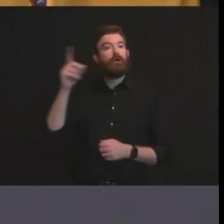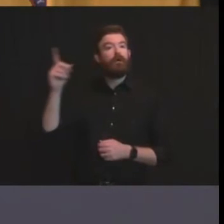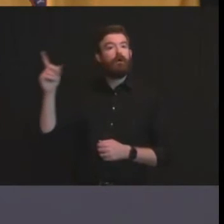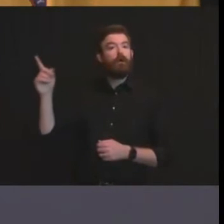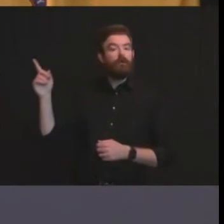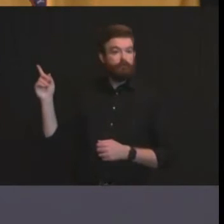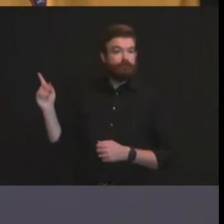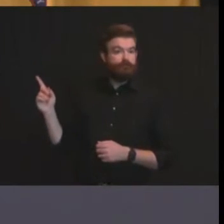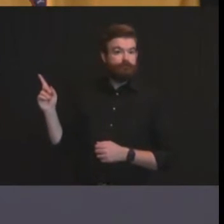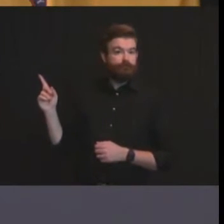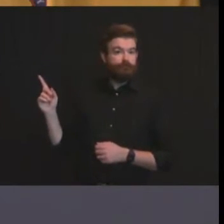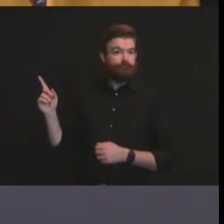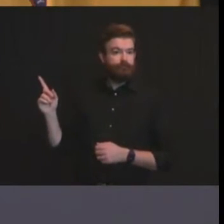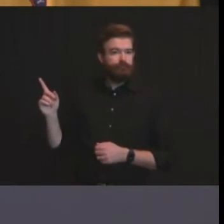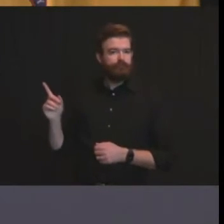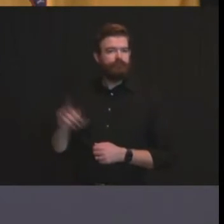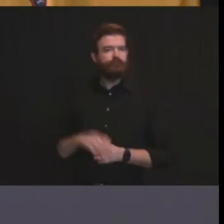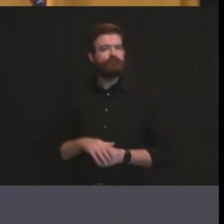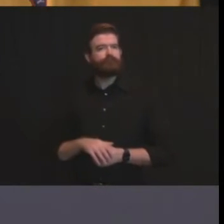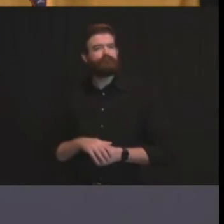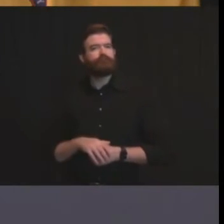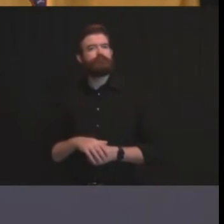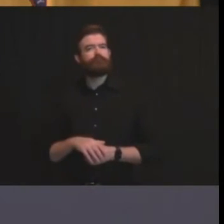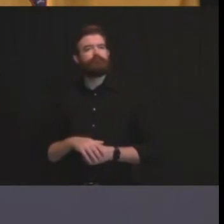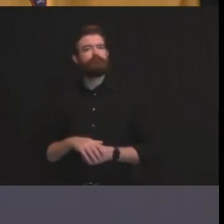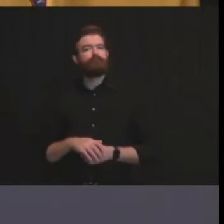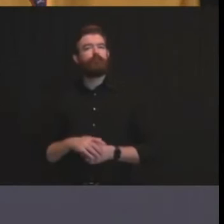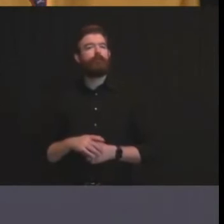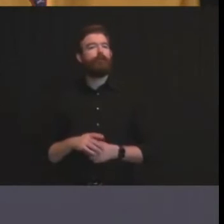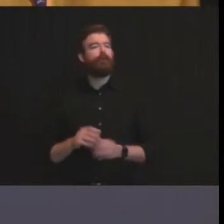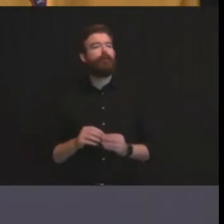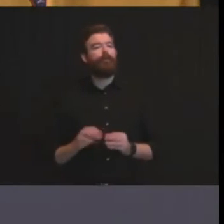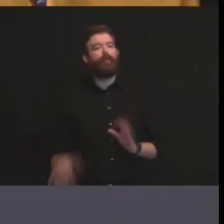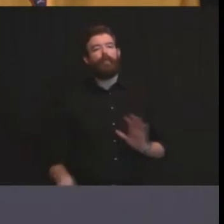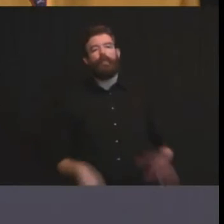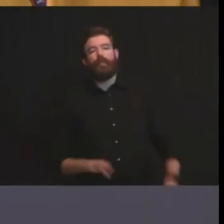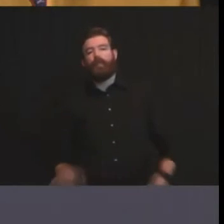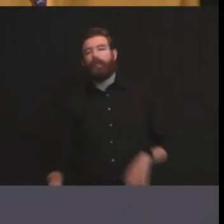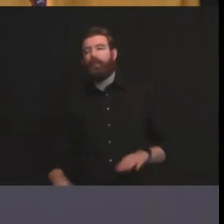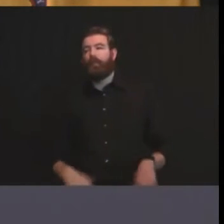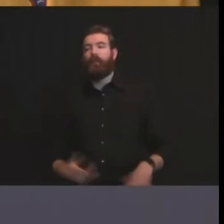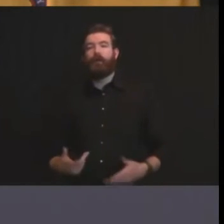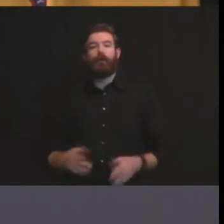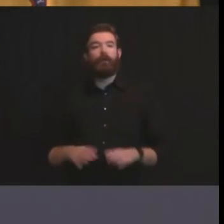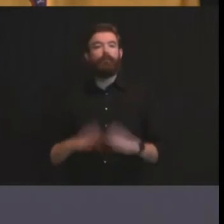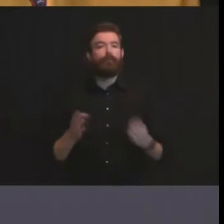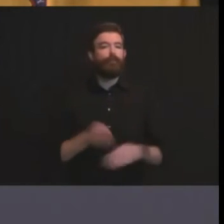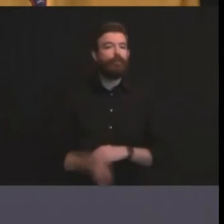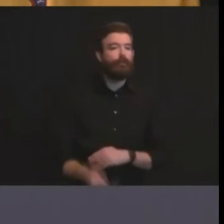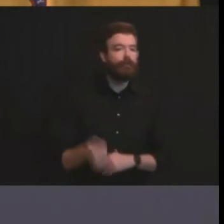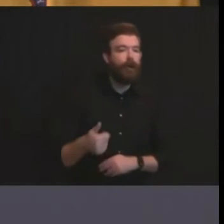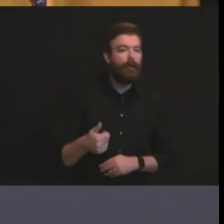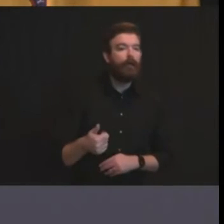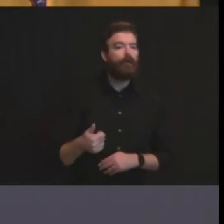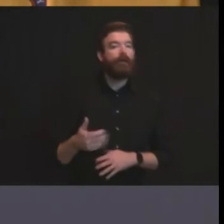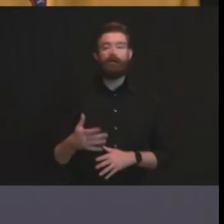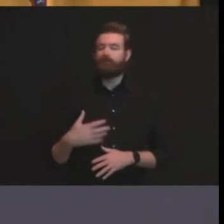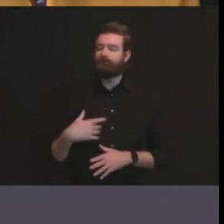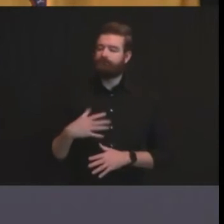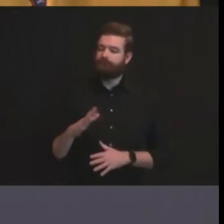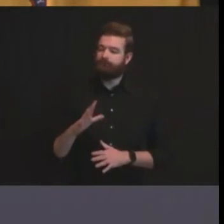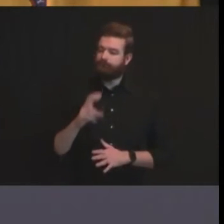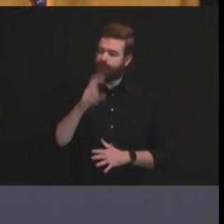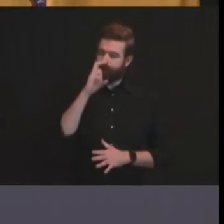sloppy environment after 10 o'clock we took action and we've lowered the indoor limits with with all due respect to the guy with the hockey quote we cut out